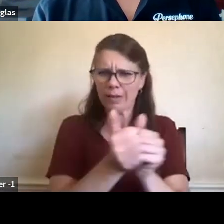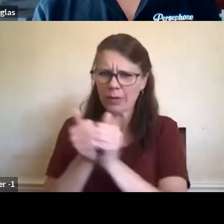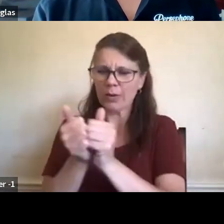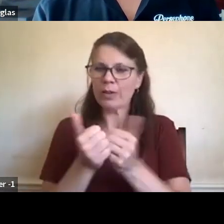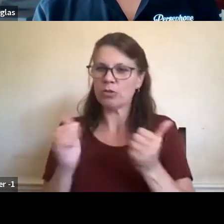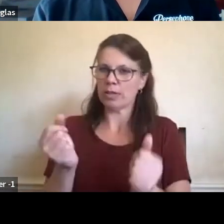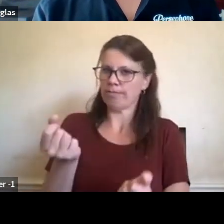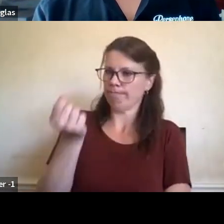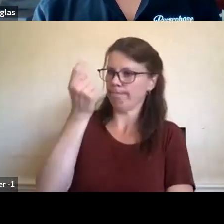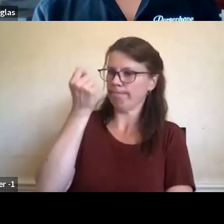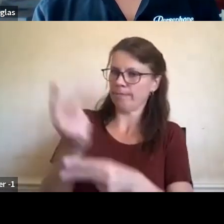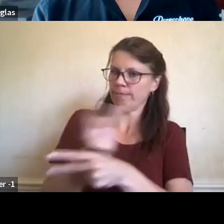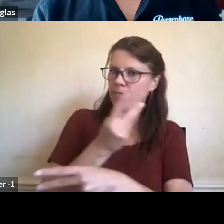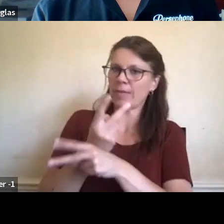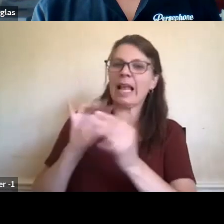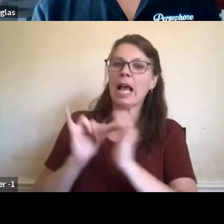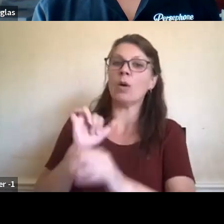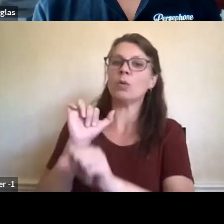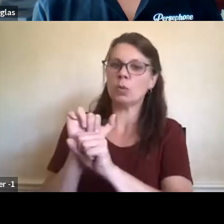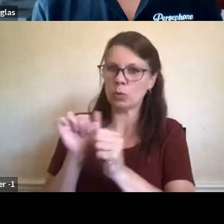how to work best with them.